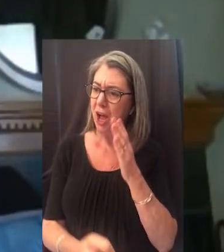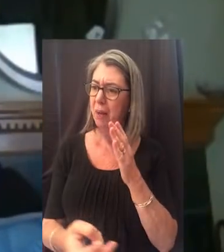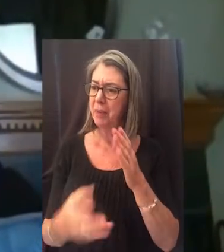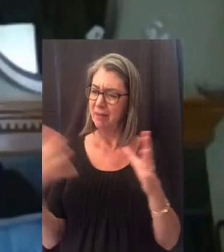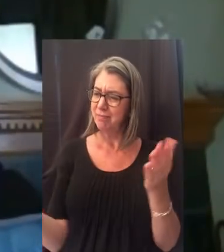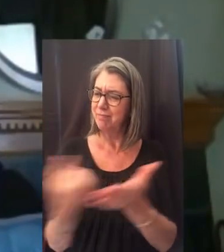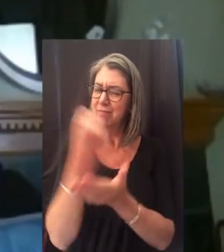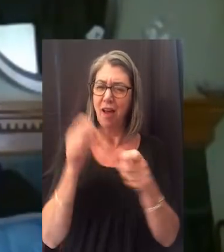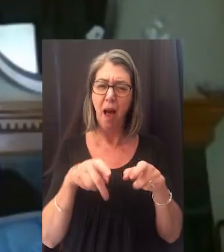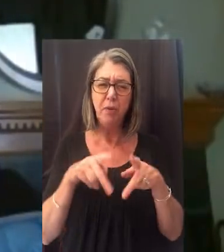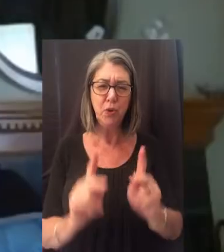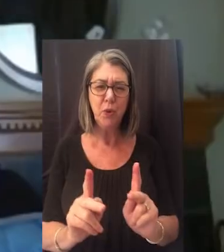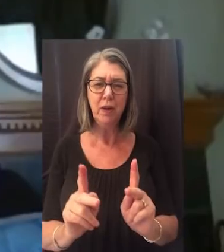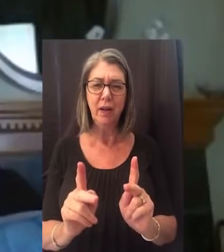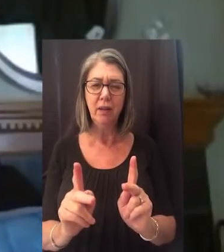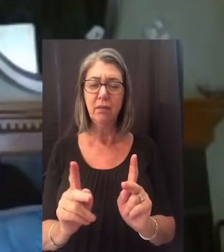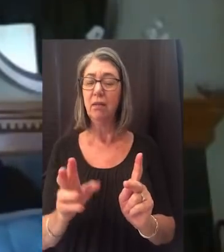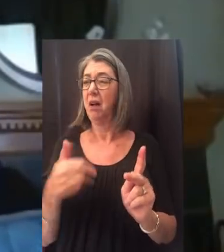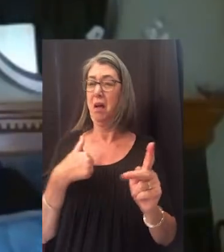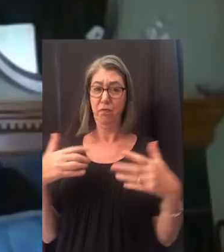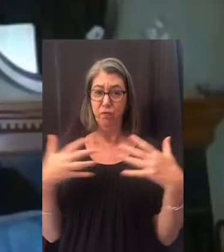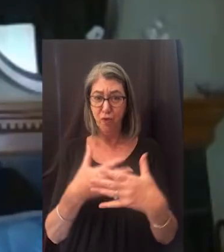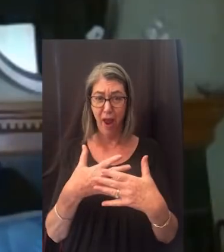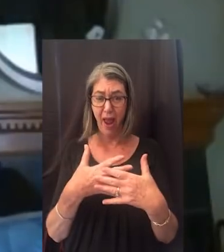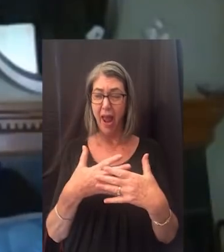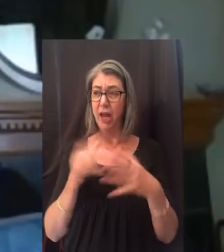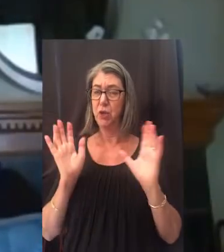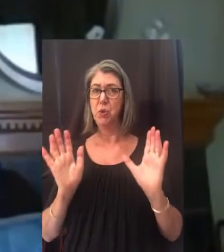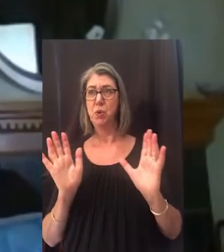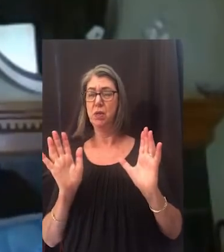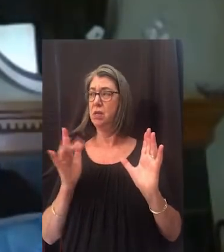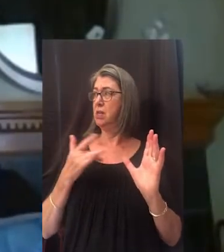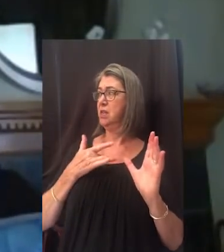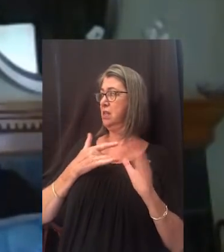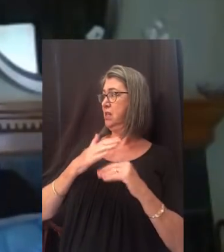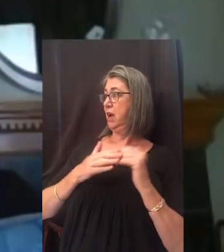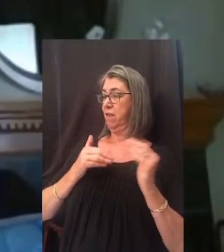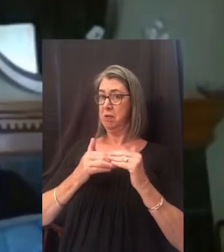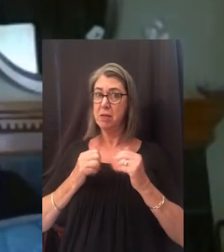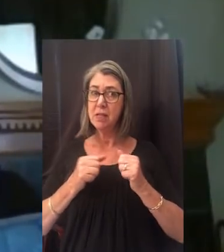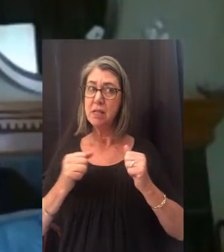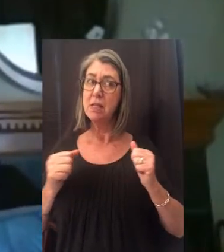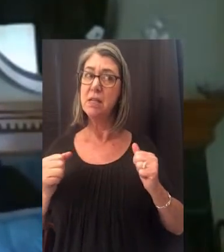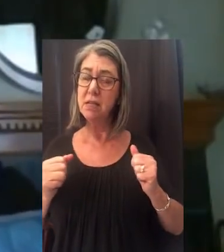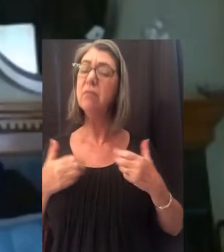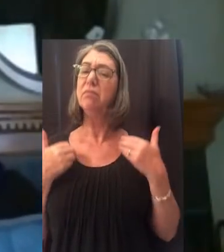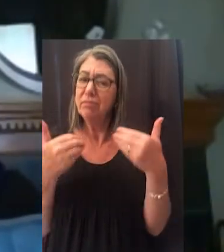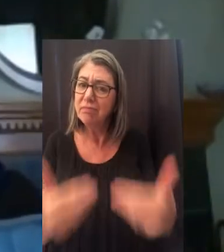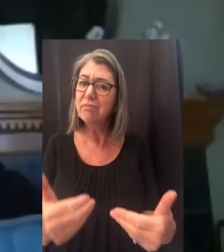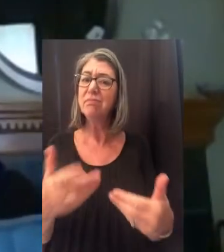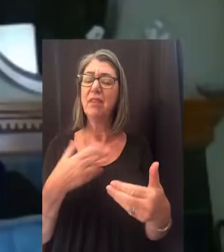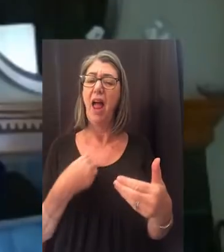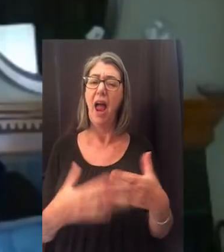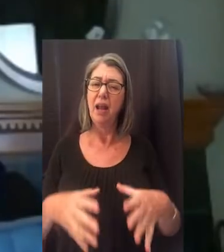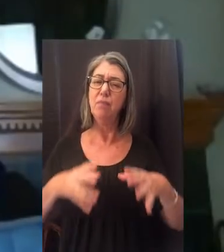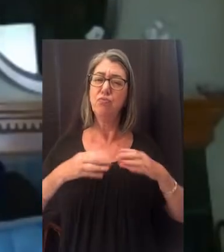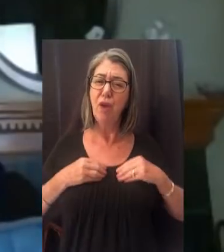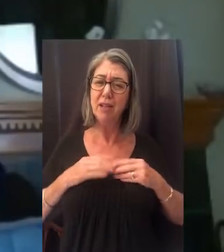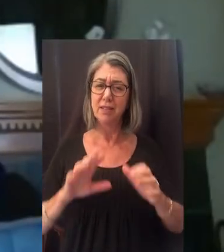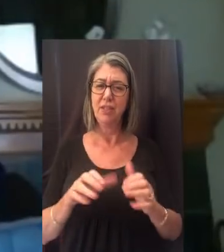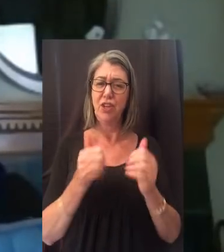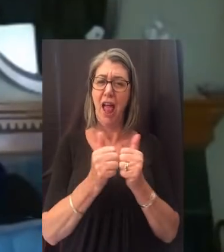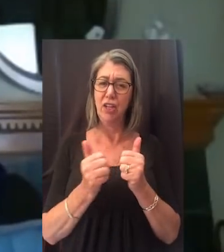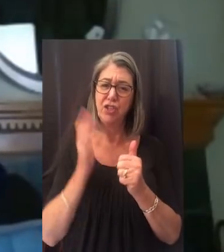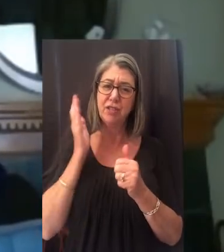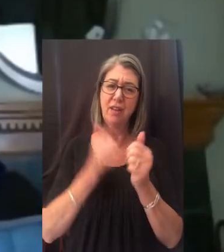in and seize these opportunities. Don't be afraid to step outside your comfort zone. Move forward and embrace